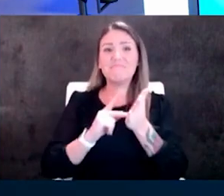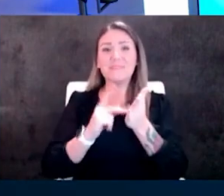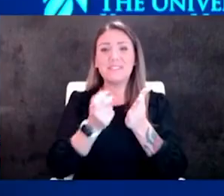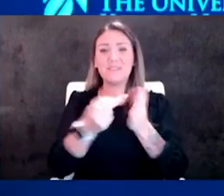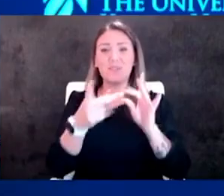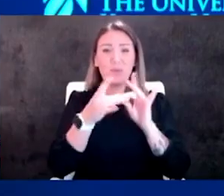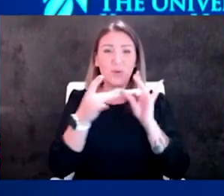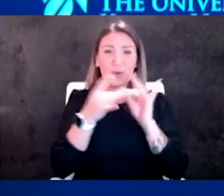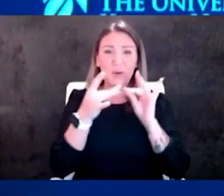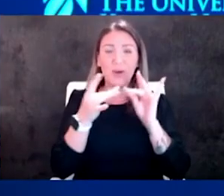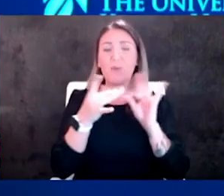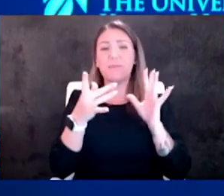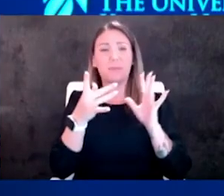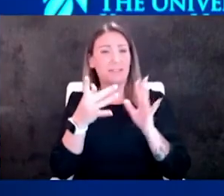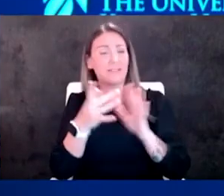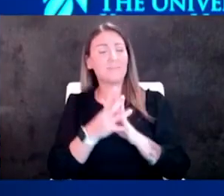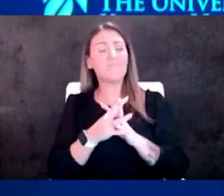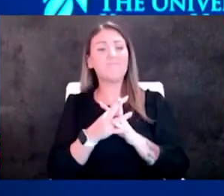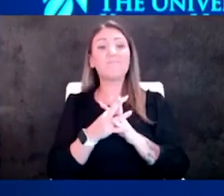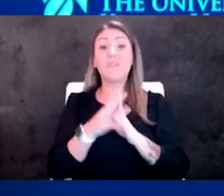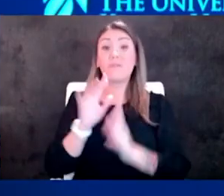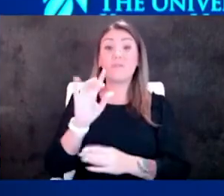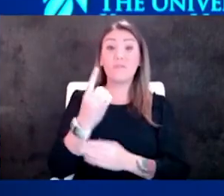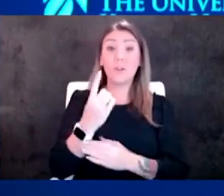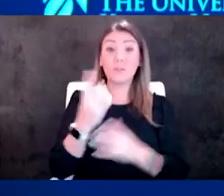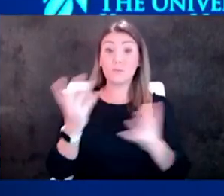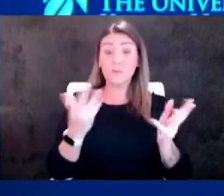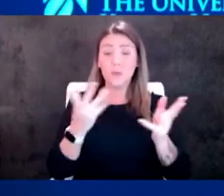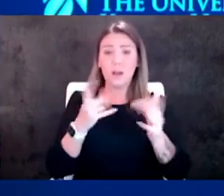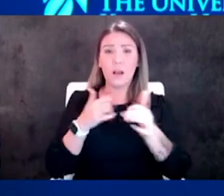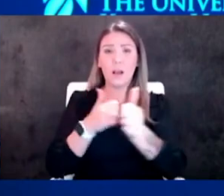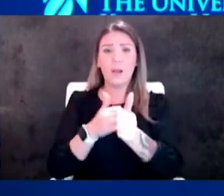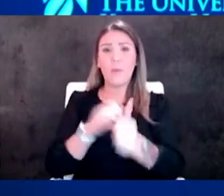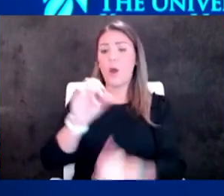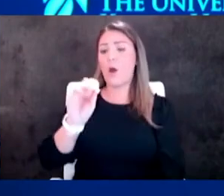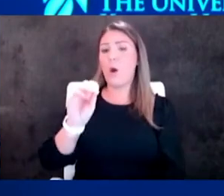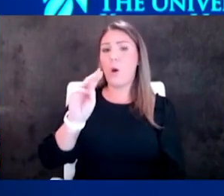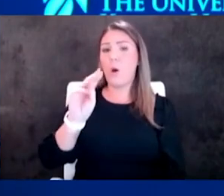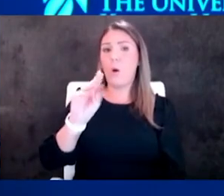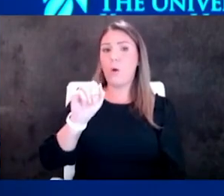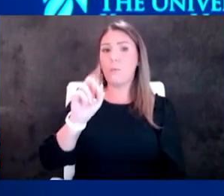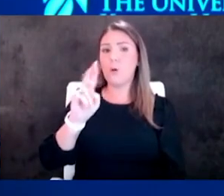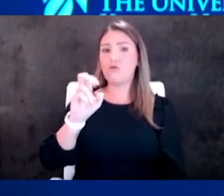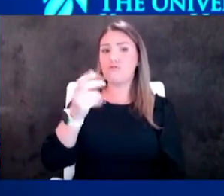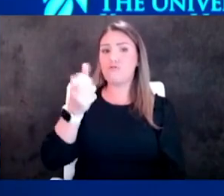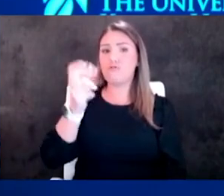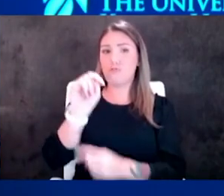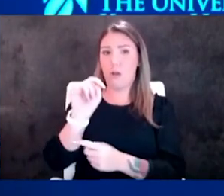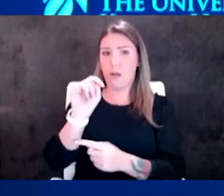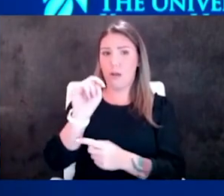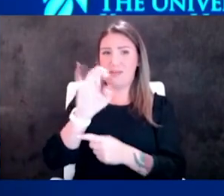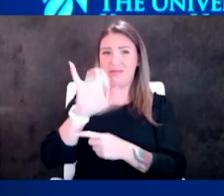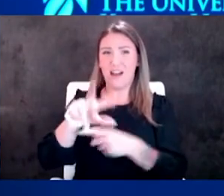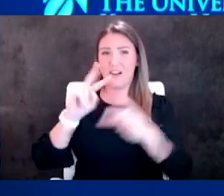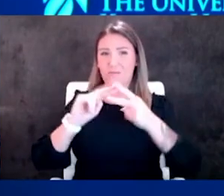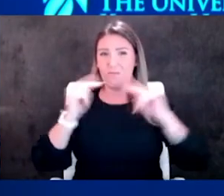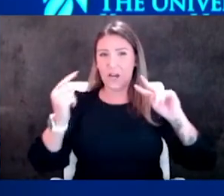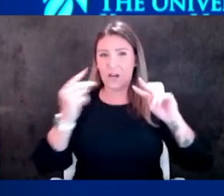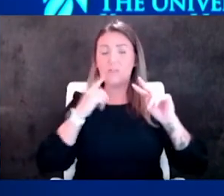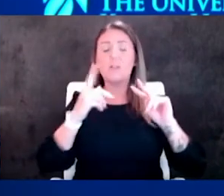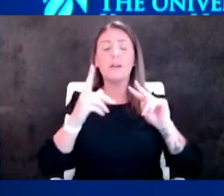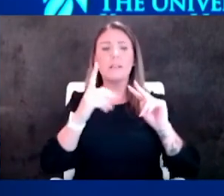things so first of all a little update on Omicron of the Omicron variant you know it's interesting